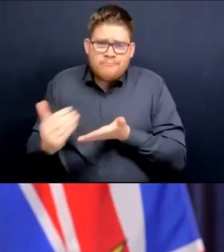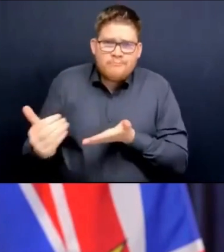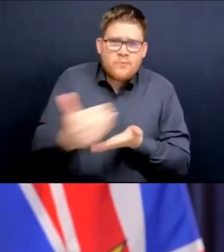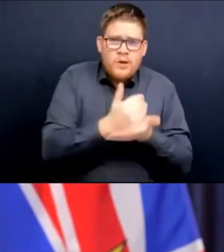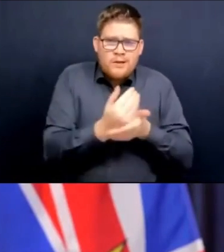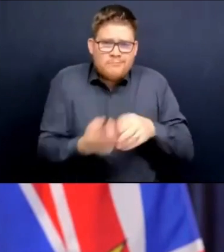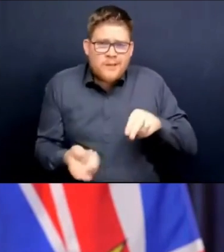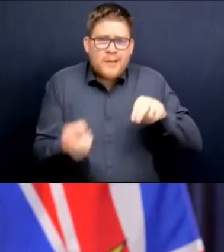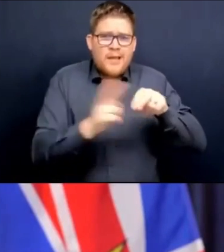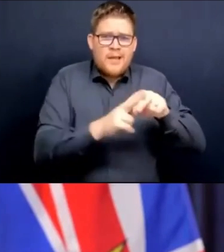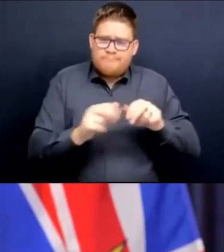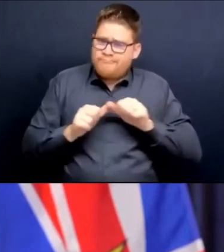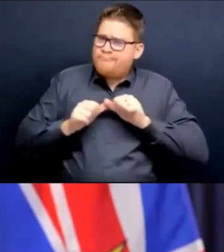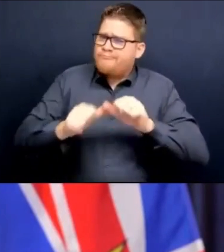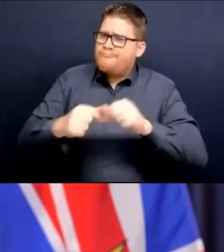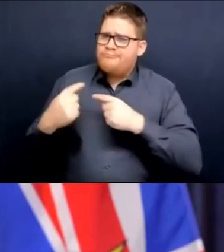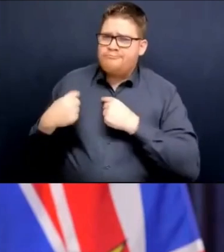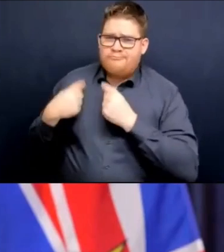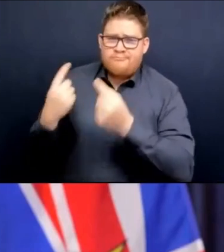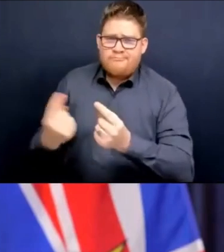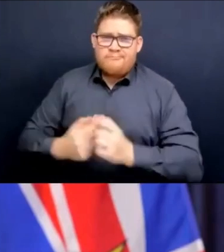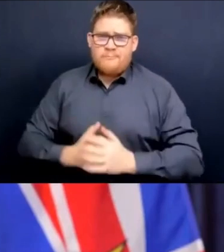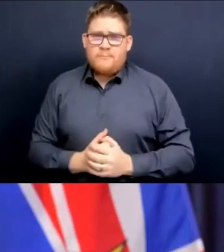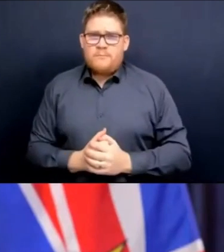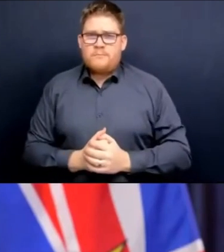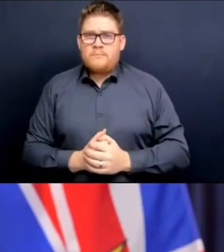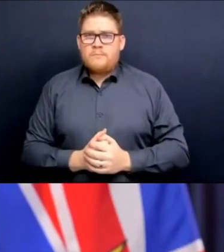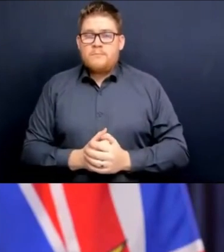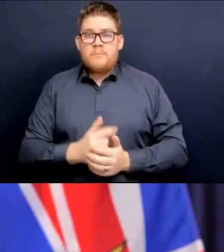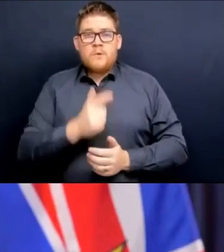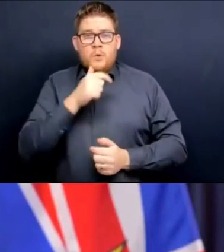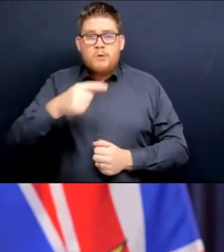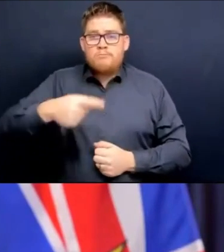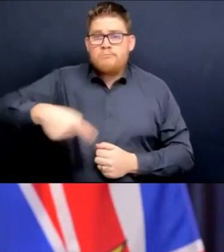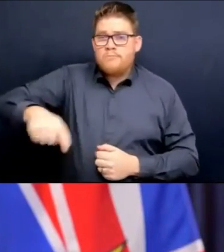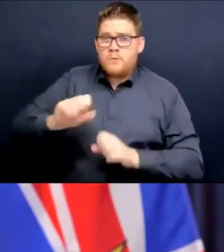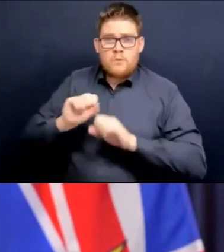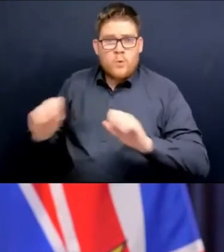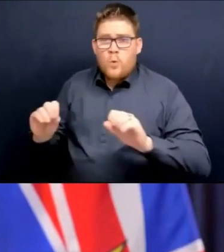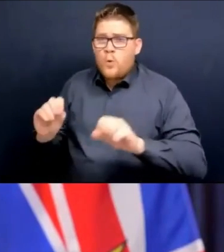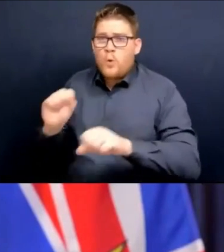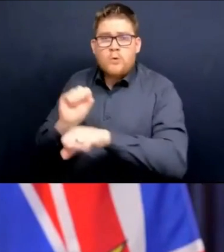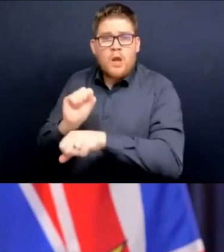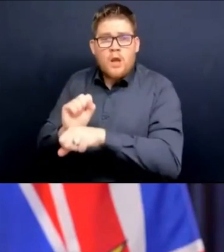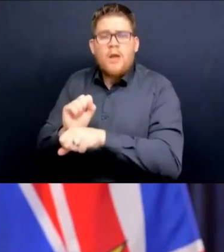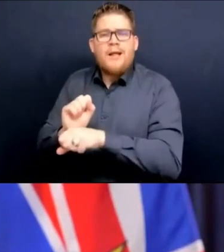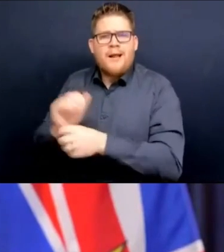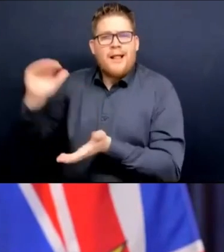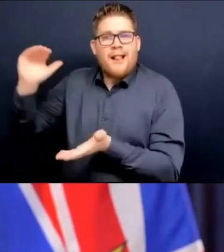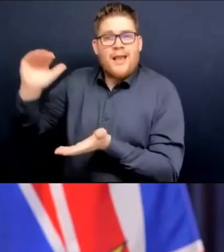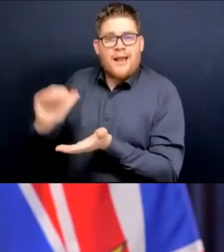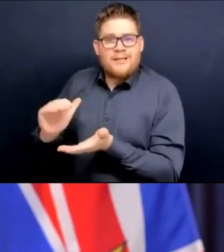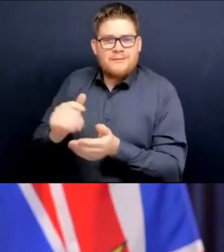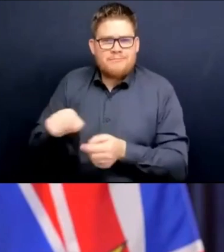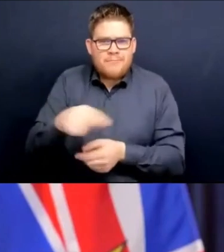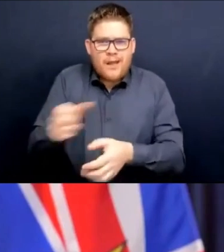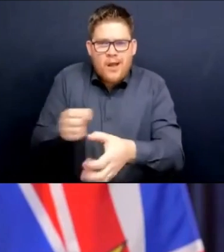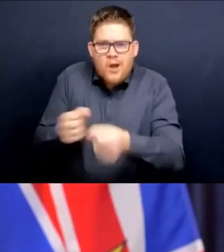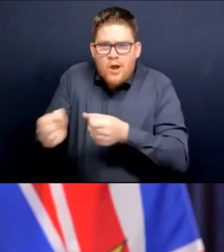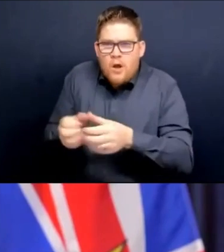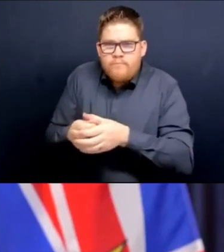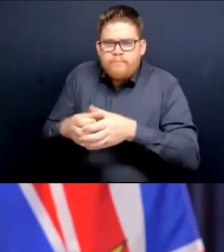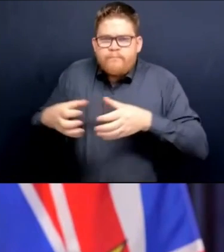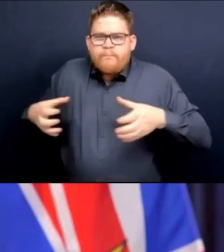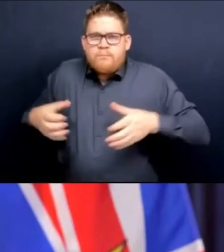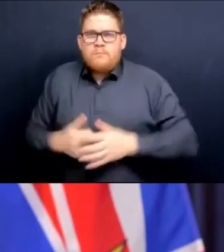as ensuring that we have low unemployment and an economy that works for everyone. There are significant challenges ahead in that regard and they're not